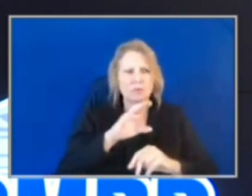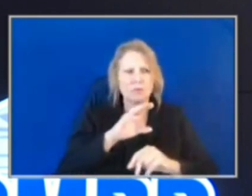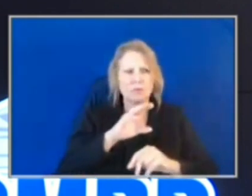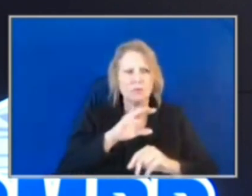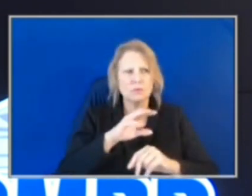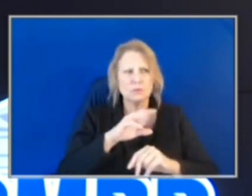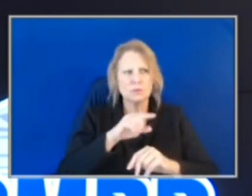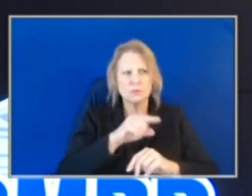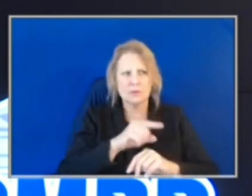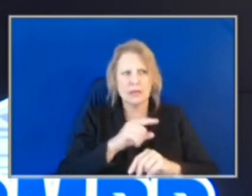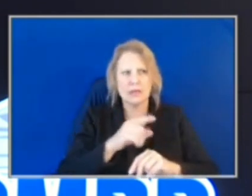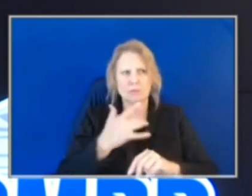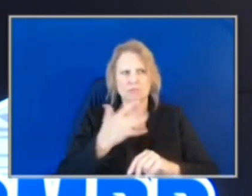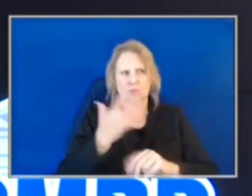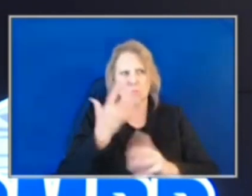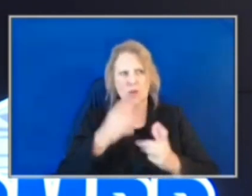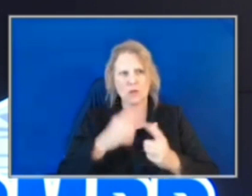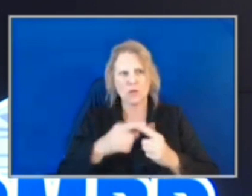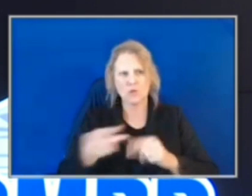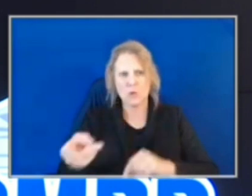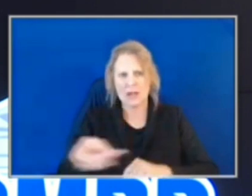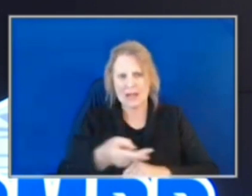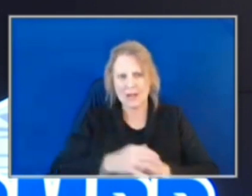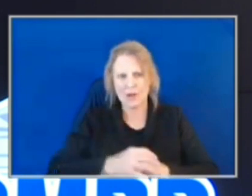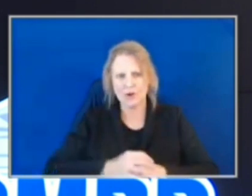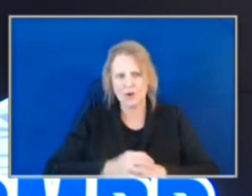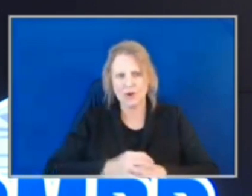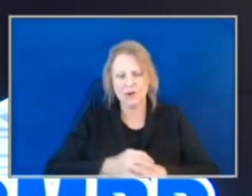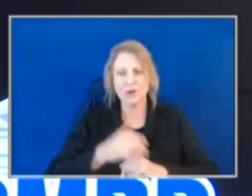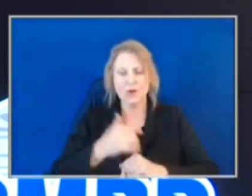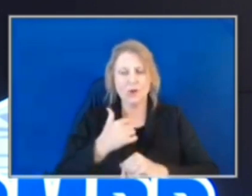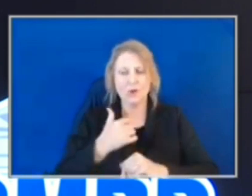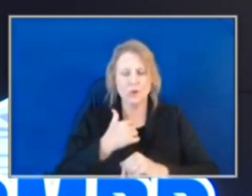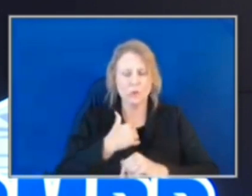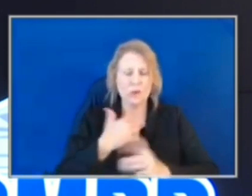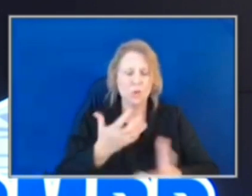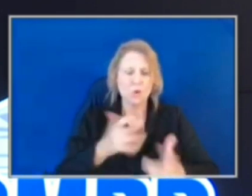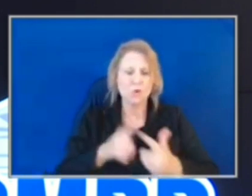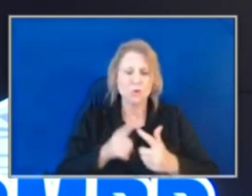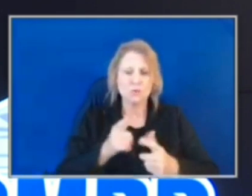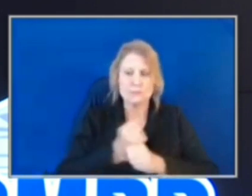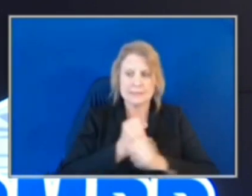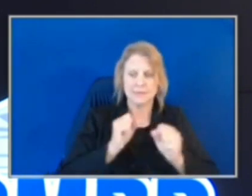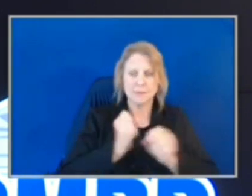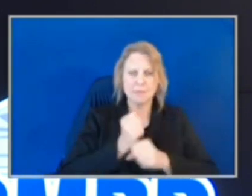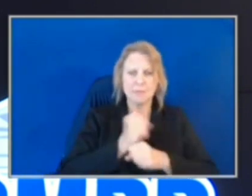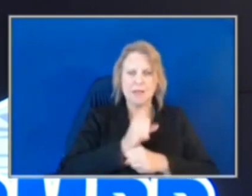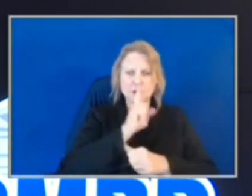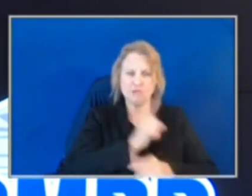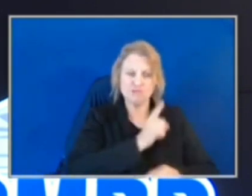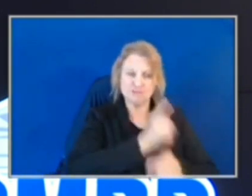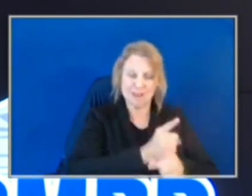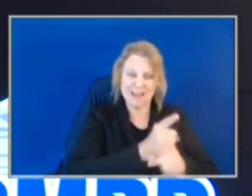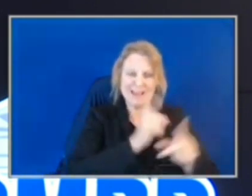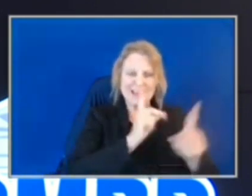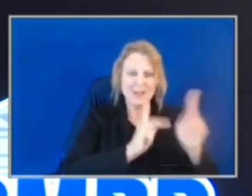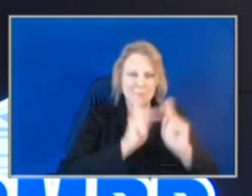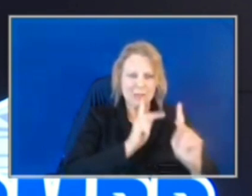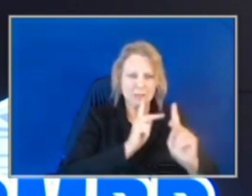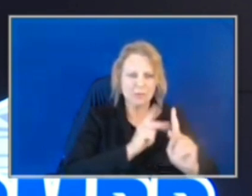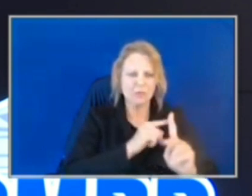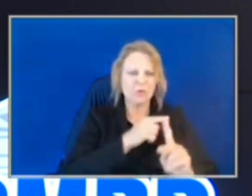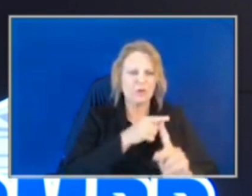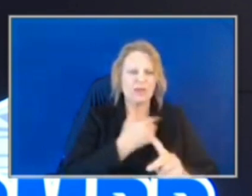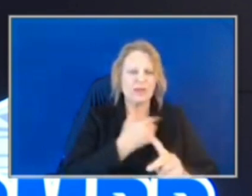As many as we can do effectively, right, and safely. We want to make sure that the right people are in those positions, right, that they're properly equipped and